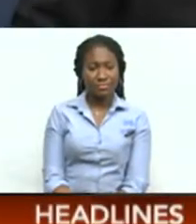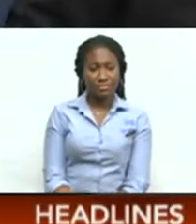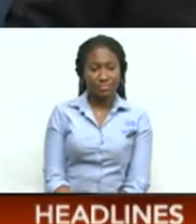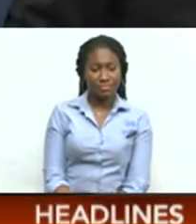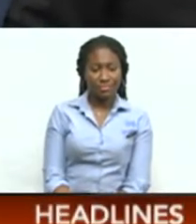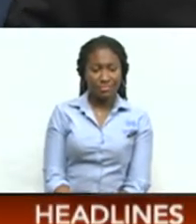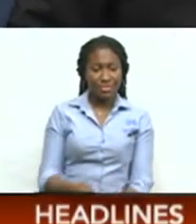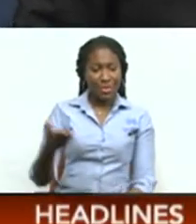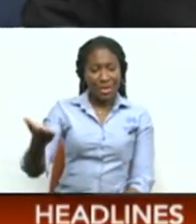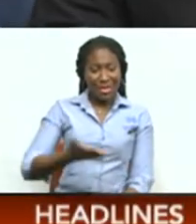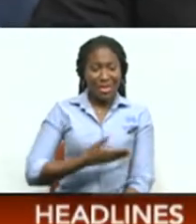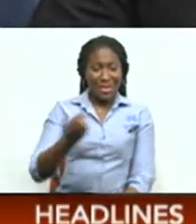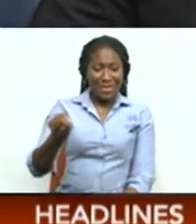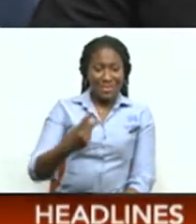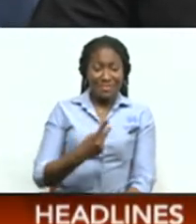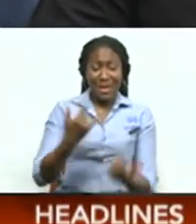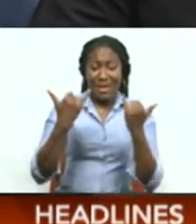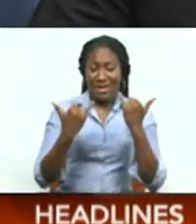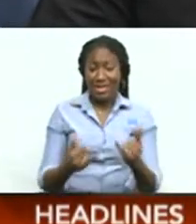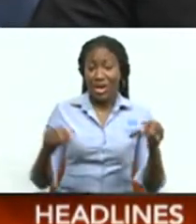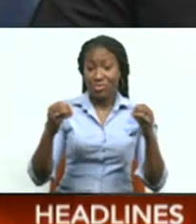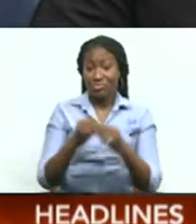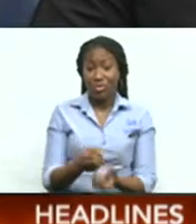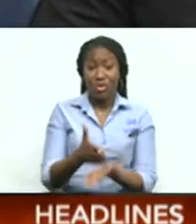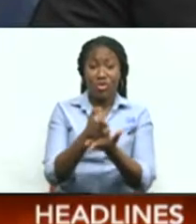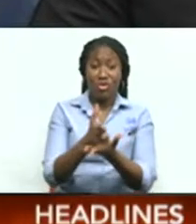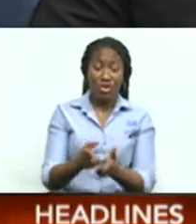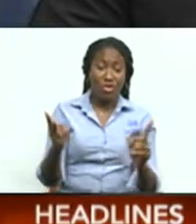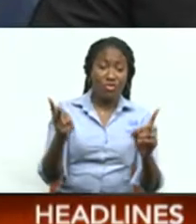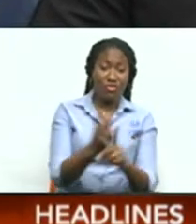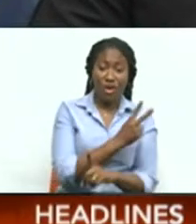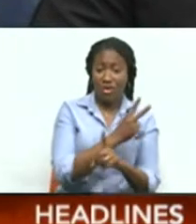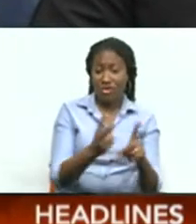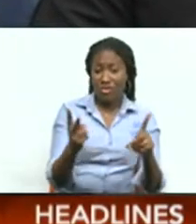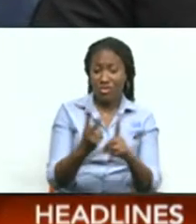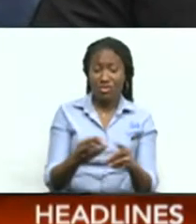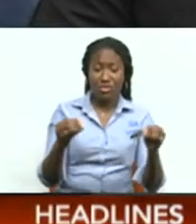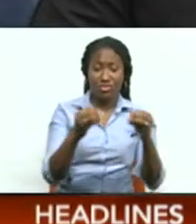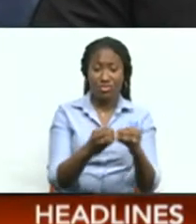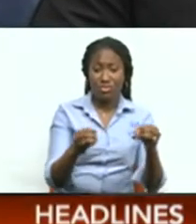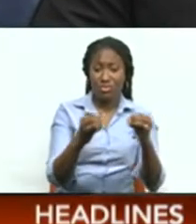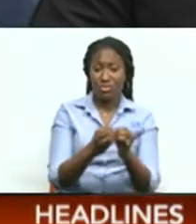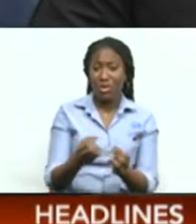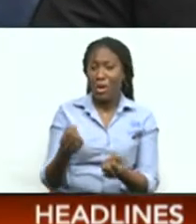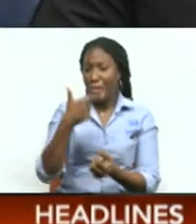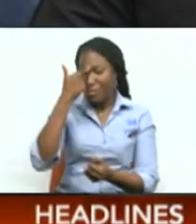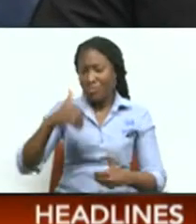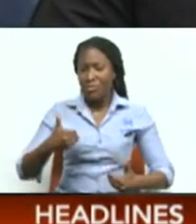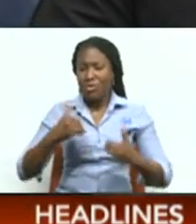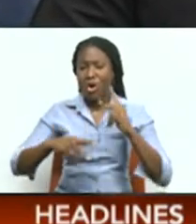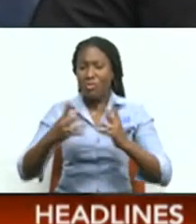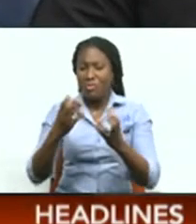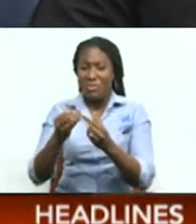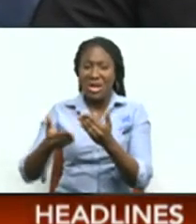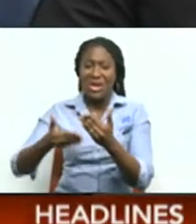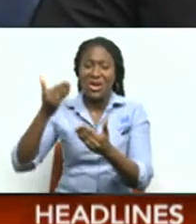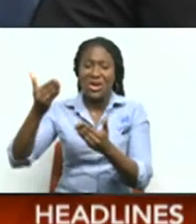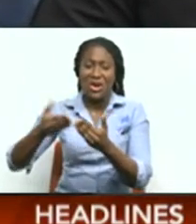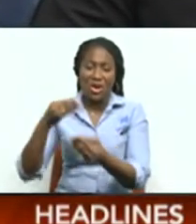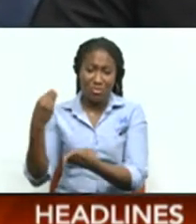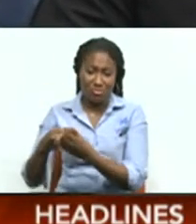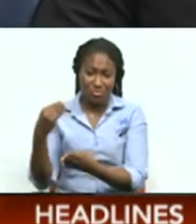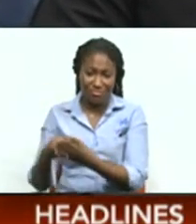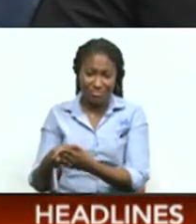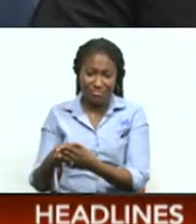Welcome back With escalating gang violence And a Gen Z population Seeking quick and easy money Political scientist Dr. Indira